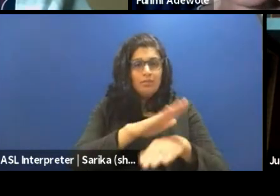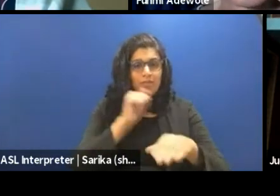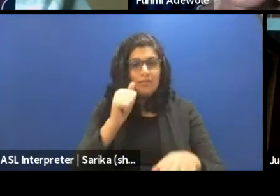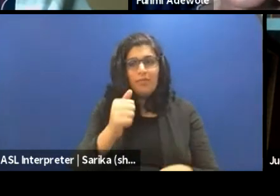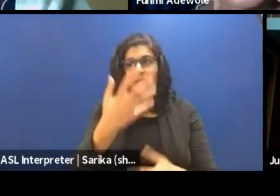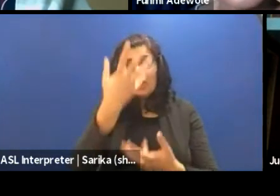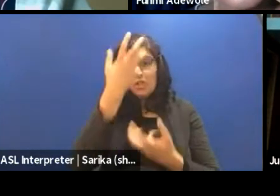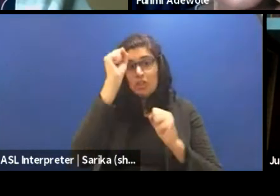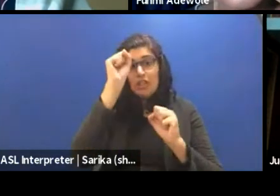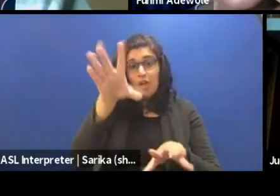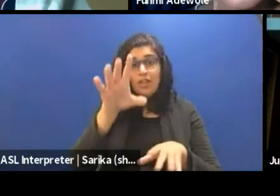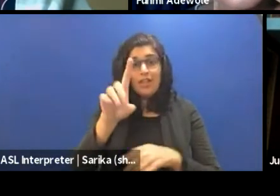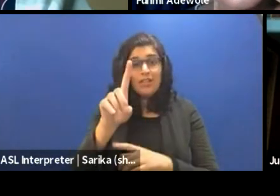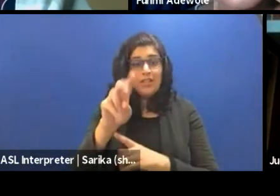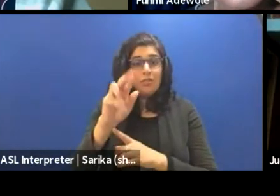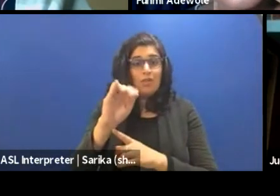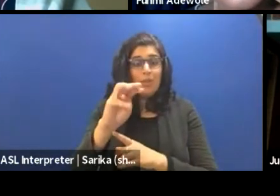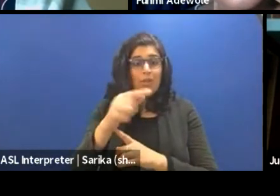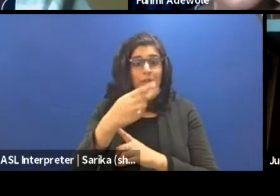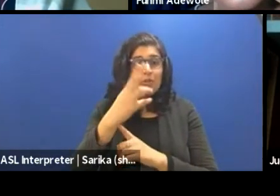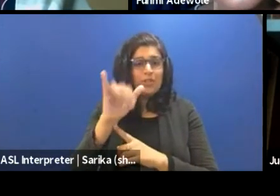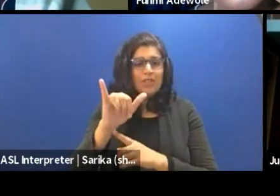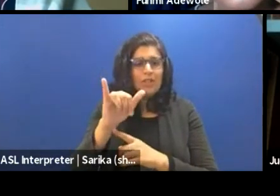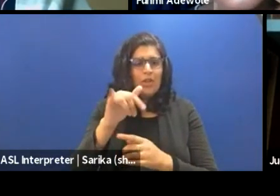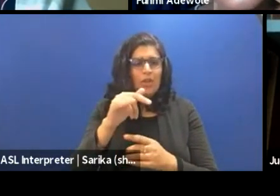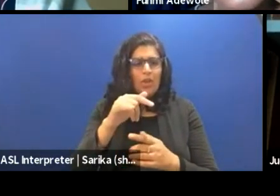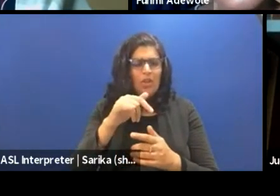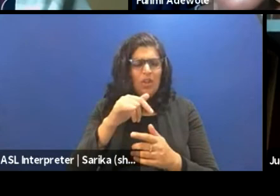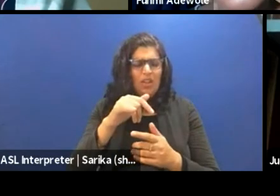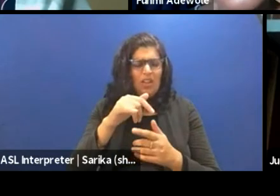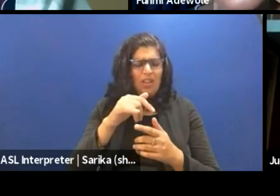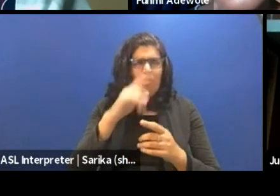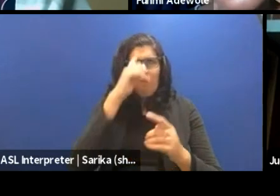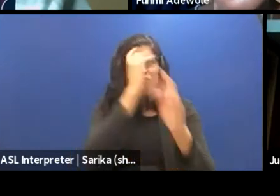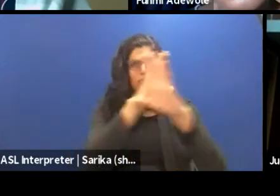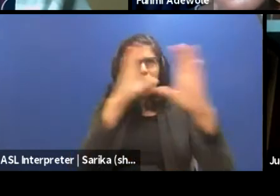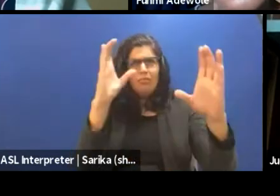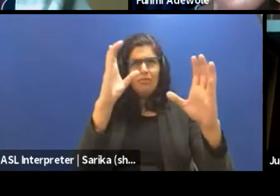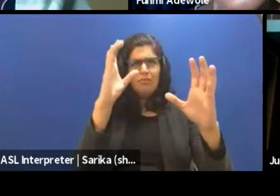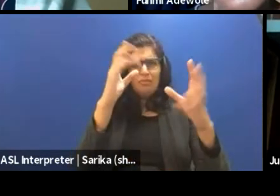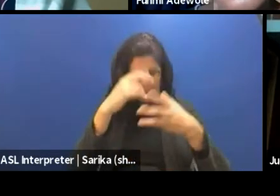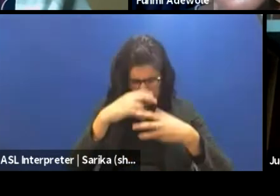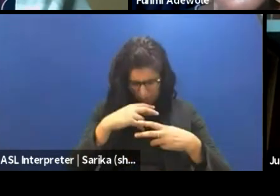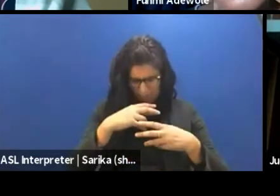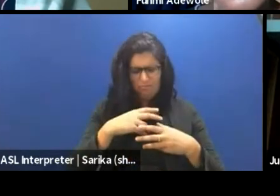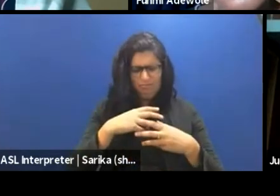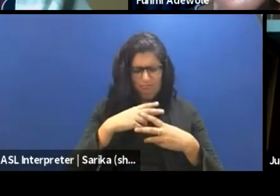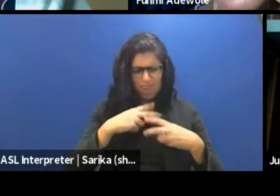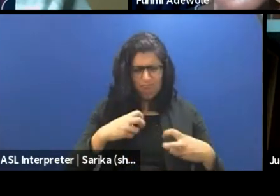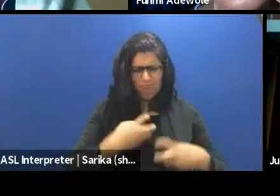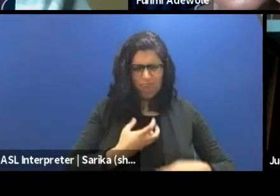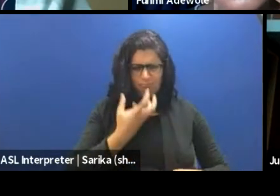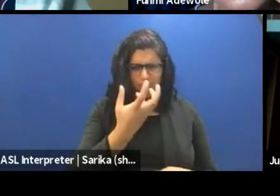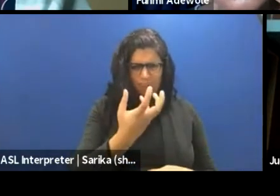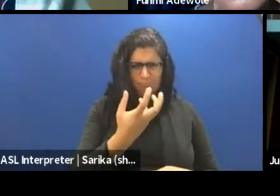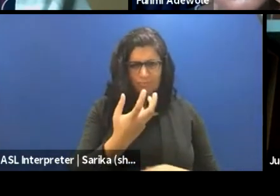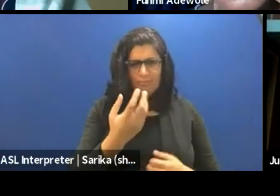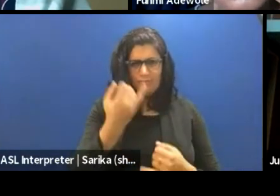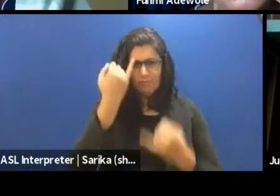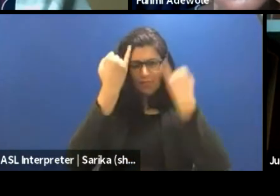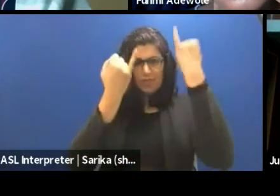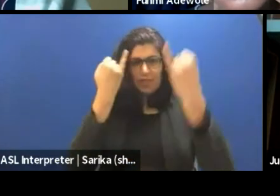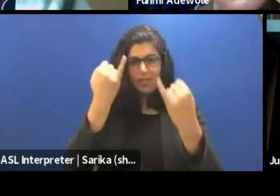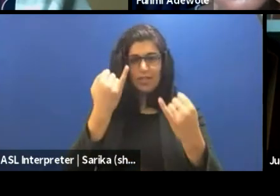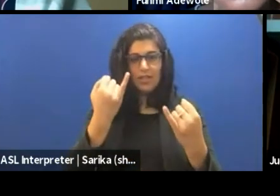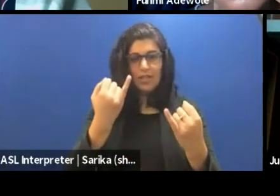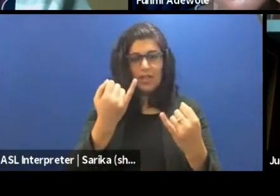dramaturgy, what does that evoke for you? What ideas does that evoke for you? Considering the fact that you've walked